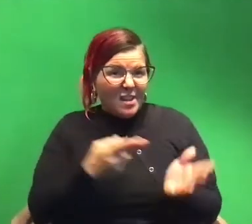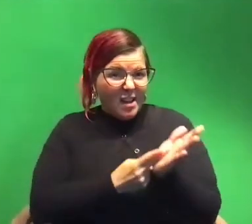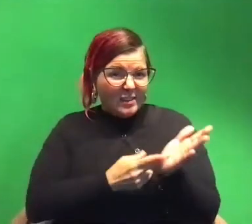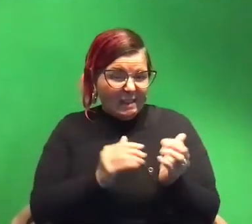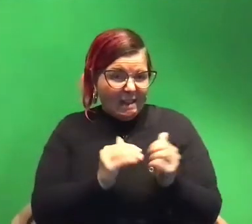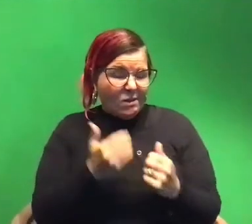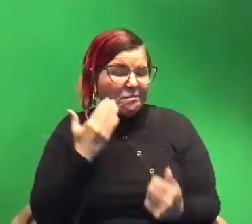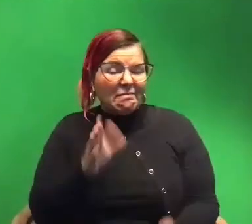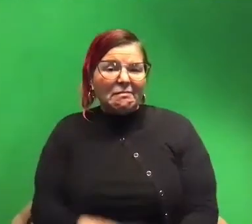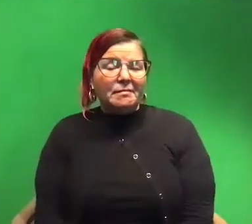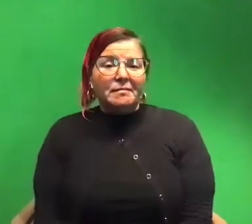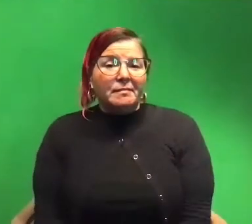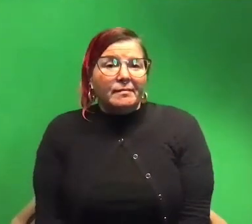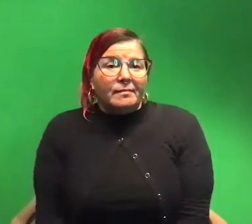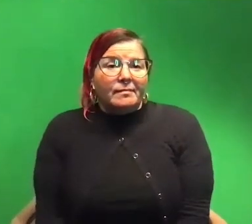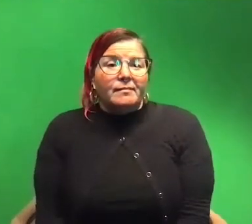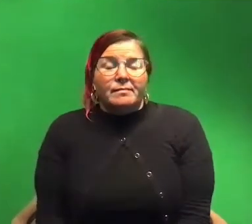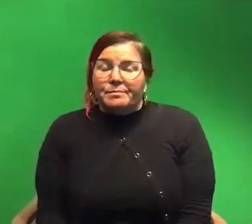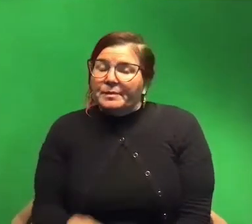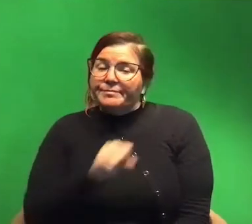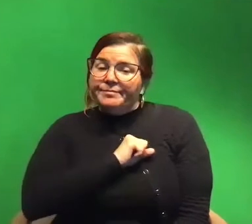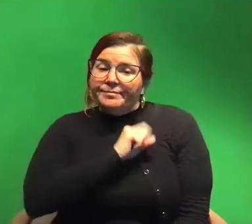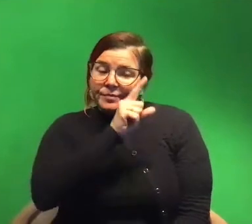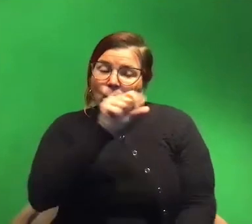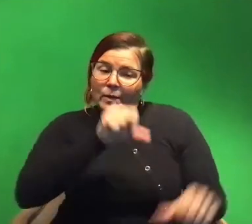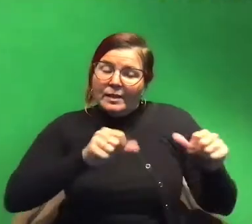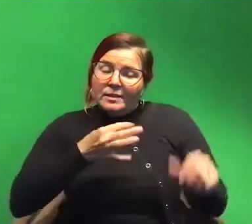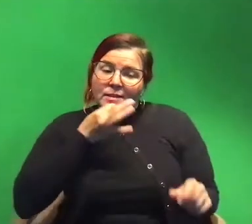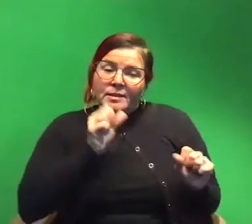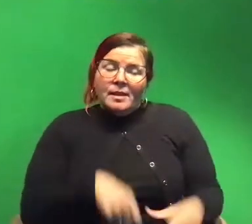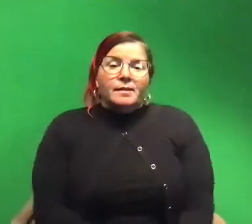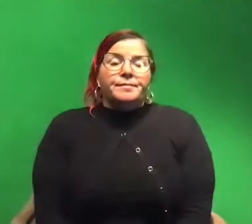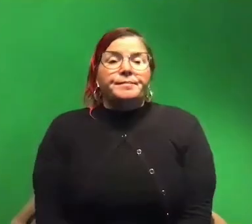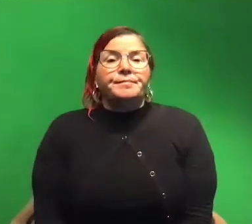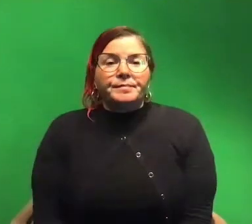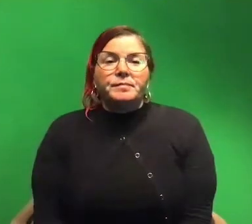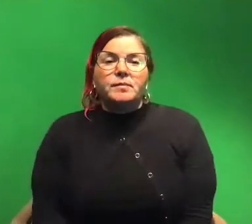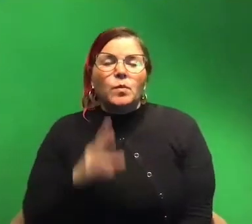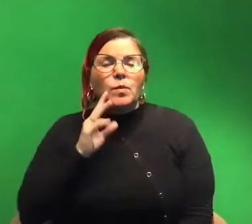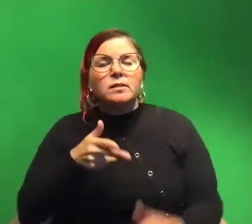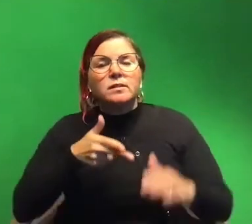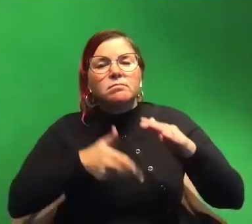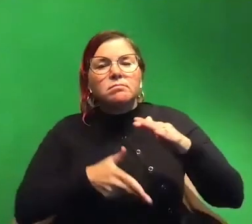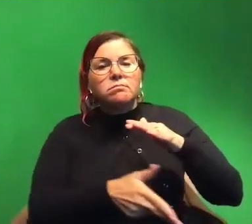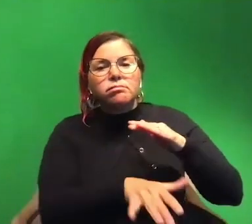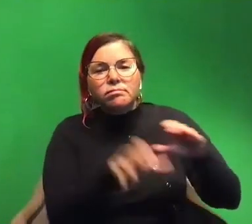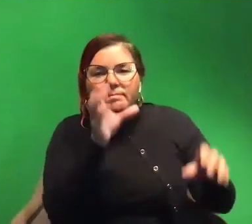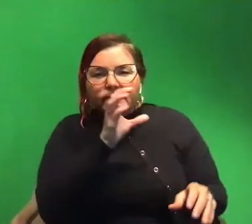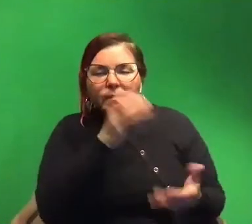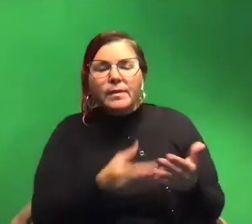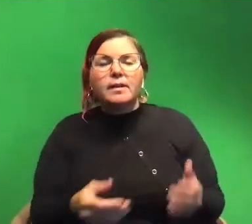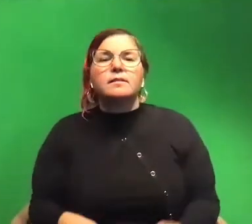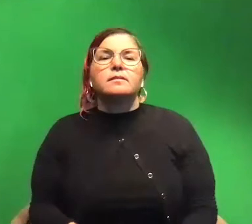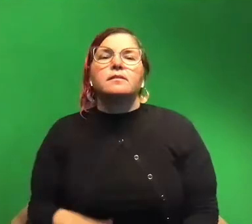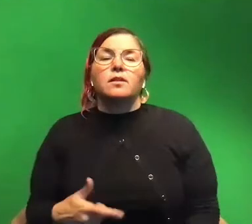power to the scientists who do um and so we'll send some mercibles down and look for stuff and we're learning stuff about the